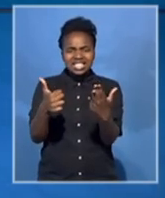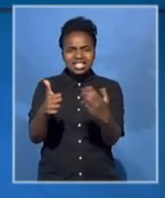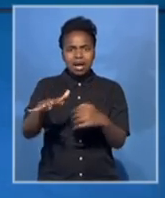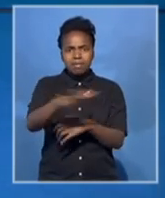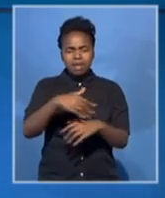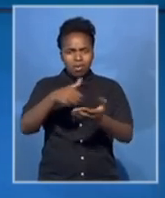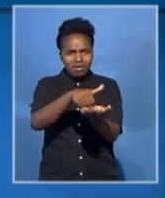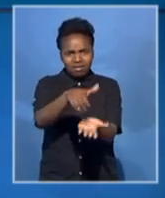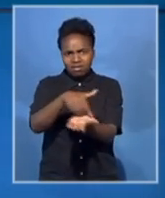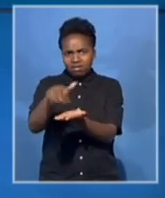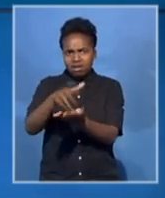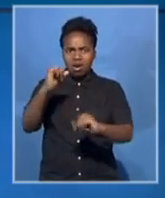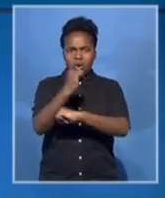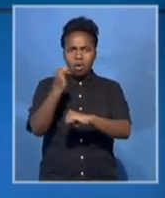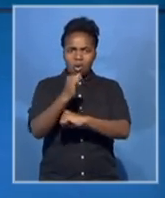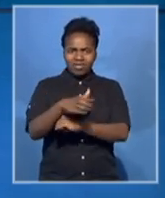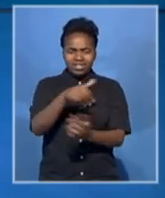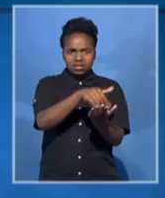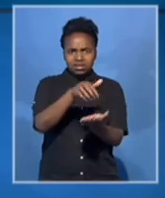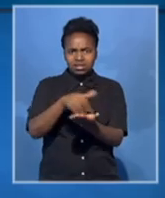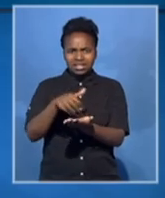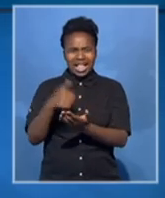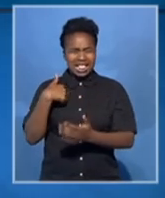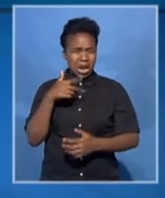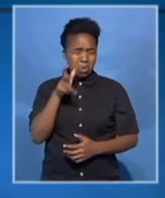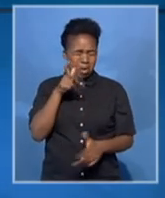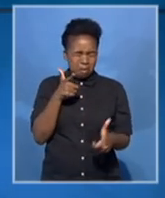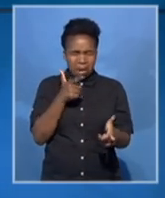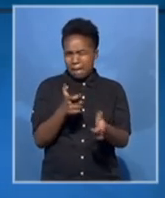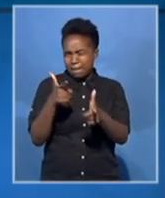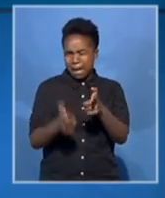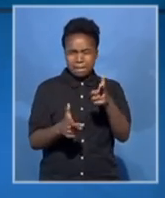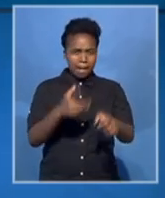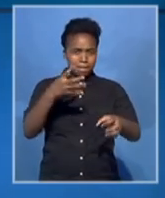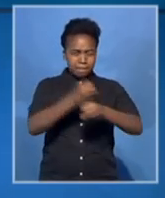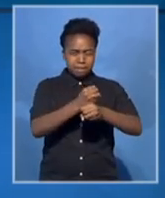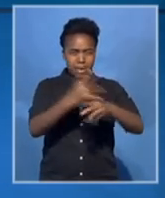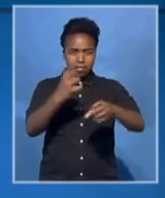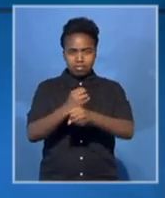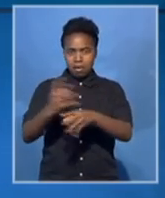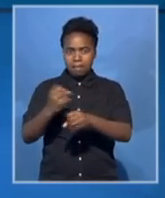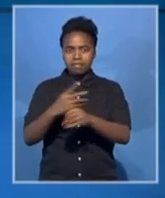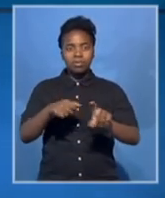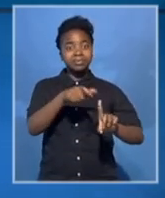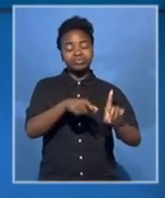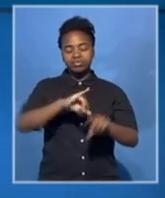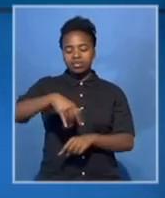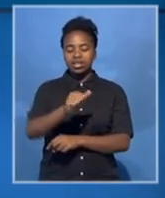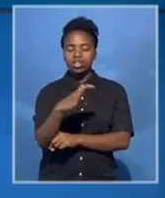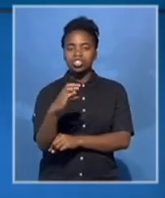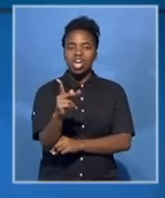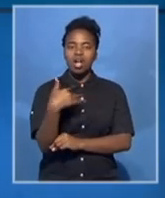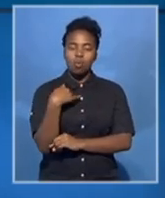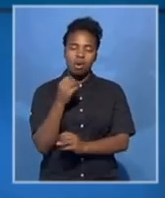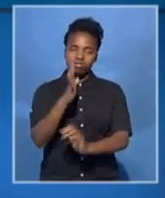evacuated from a nearby office park. Then bursts of gunfire and explosions were heard. Our correspondent Jack Parroch is